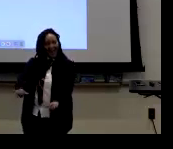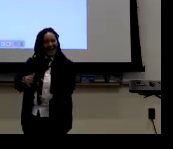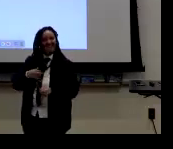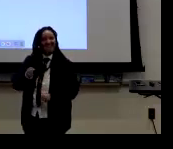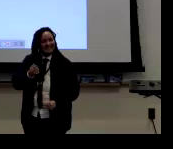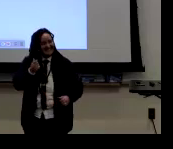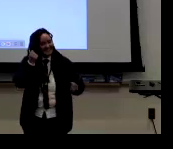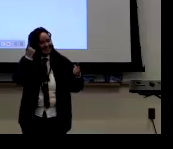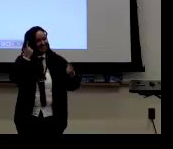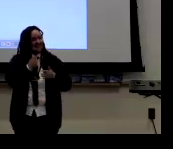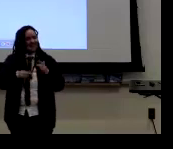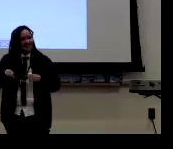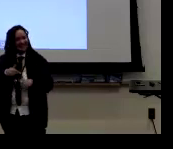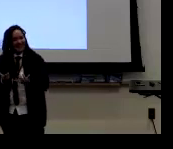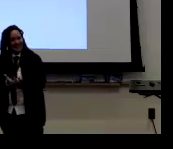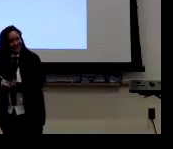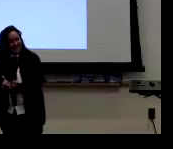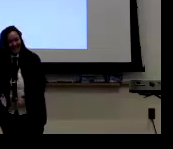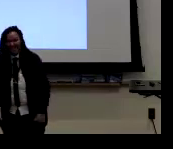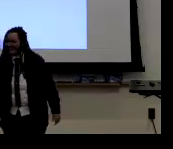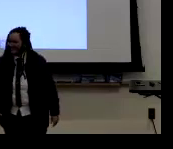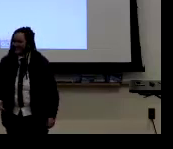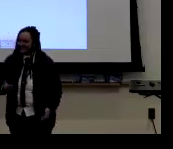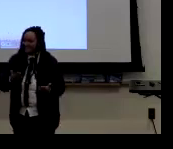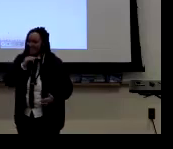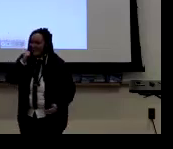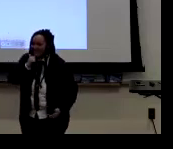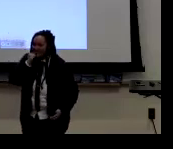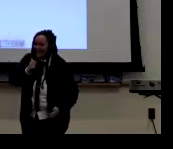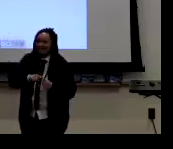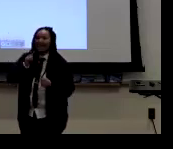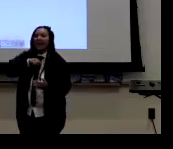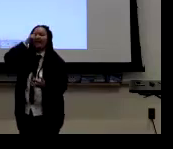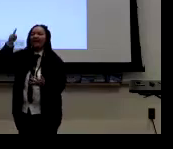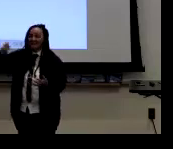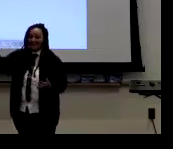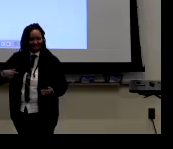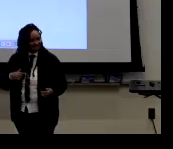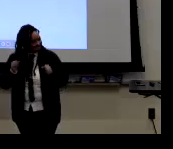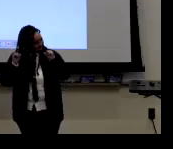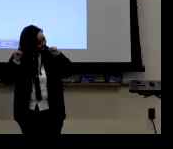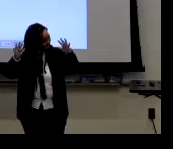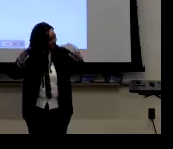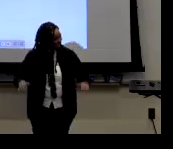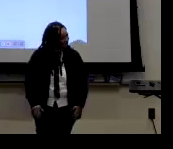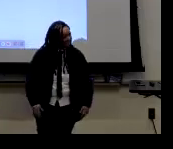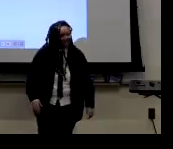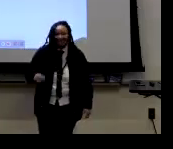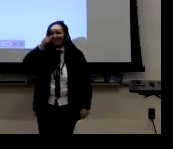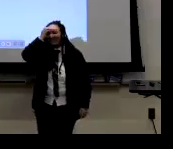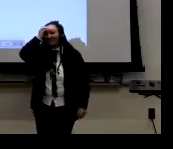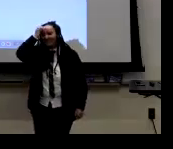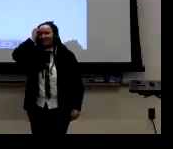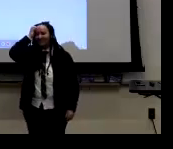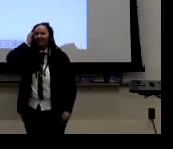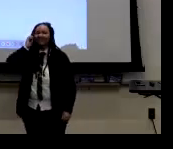me, as soon as I touch the ground, it seemed to start snowing. So we'll get through it. But here I am. So let's